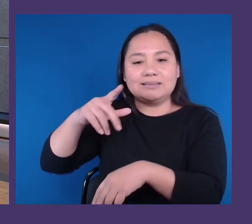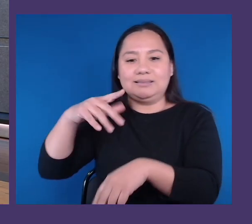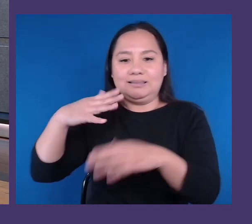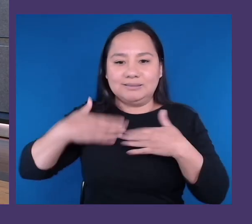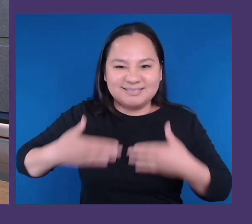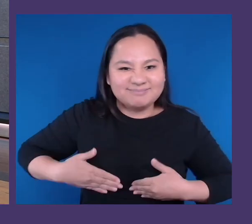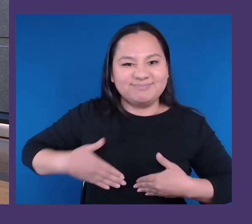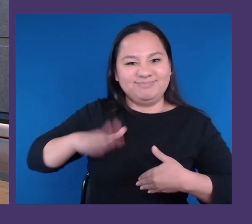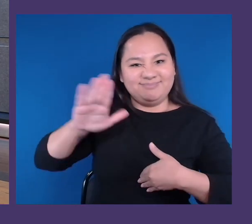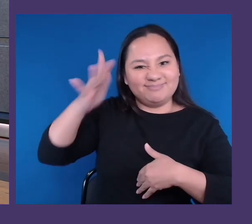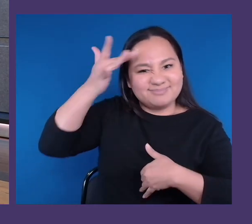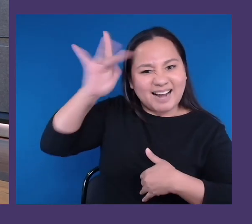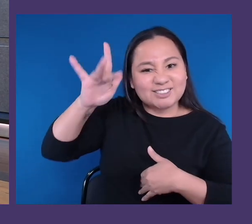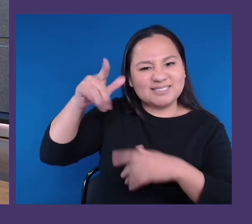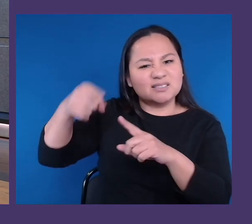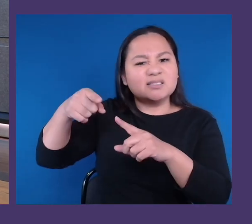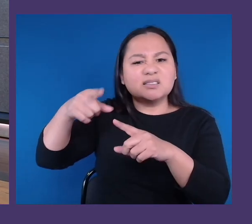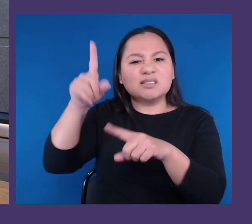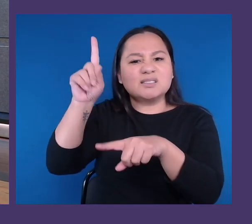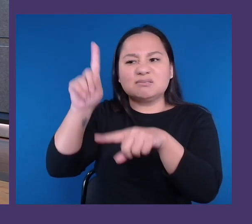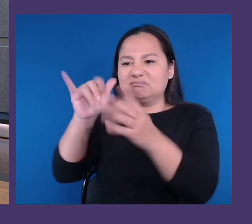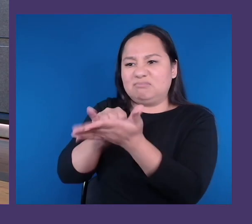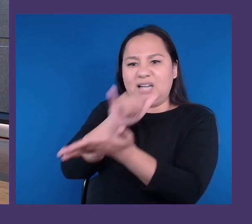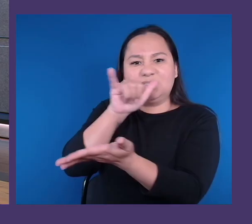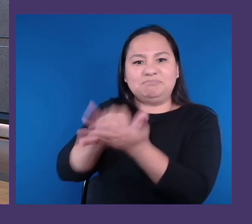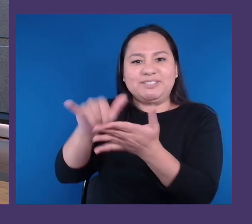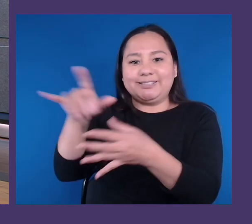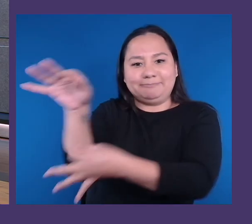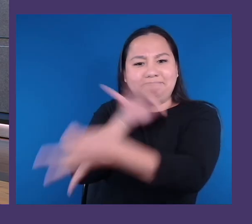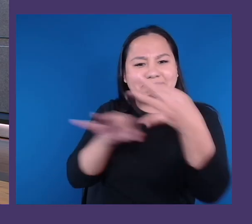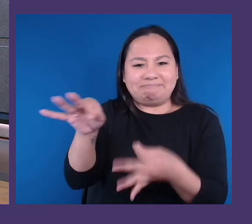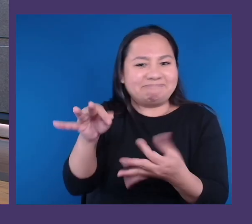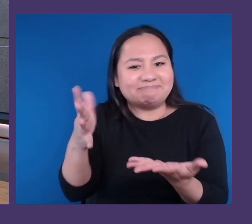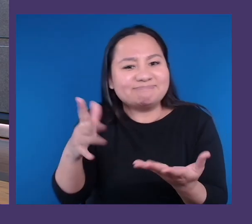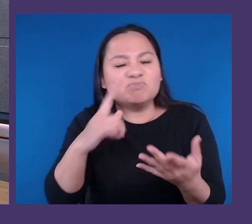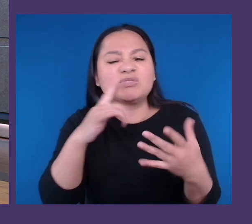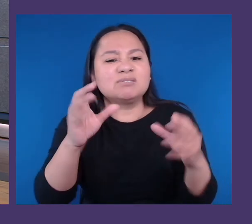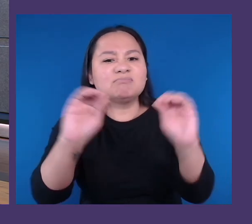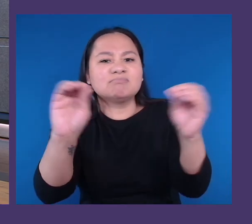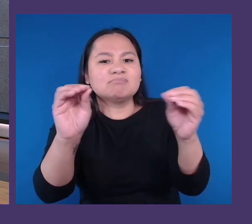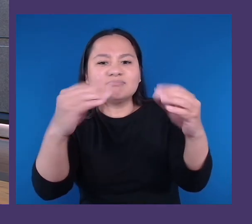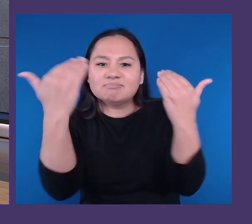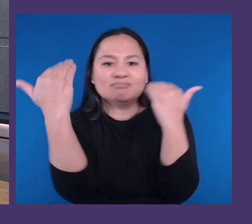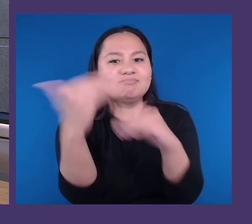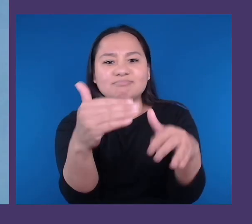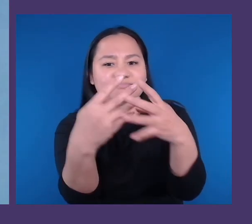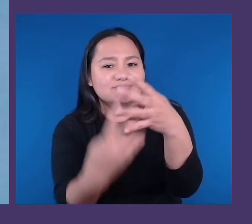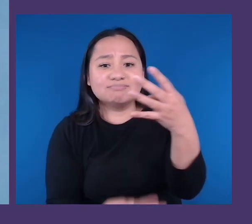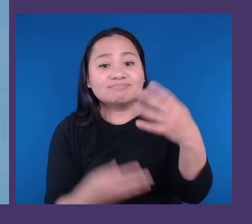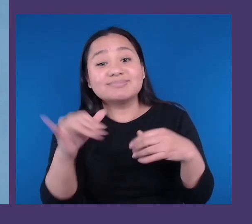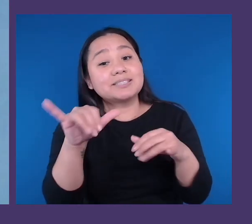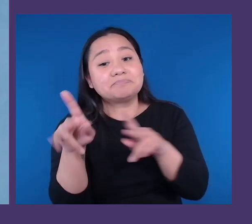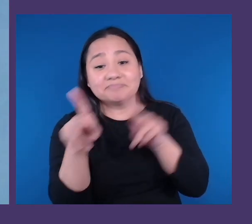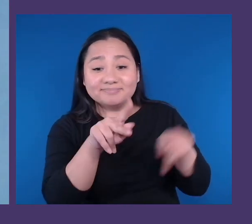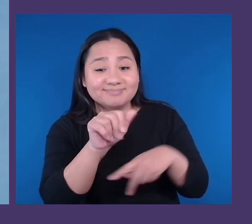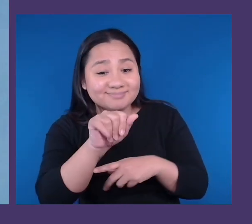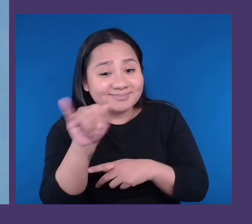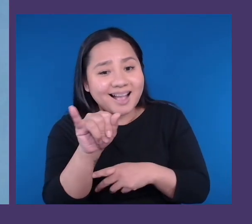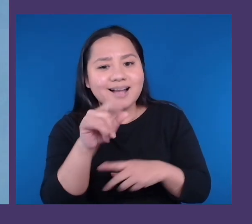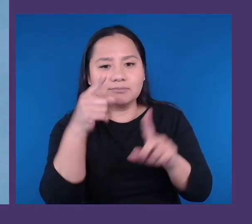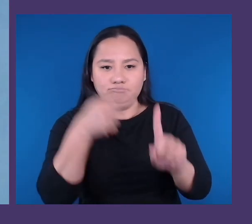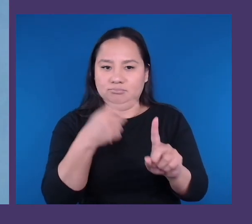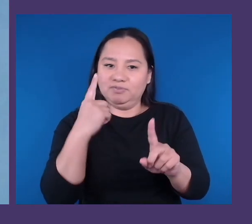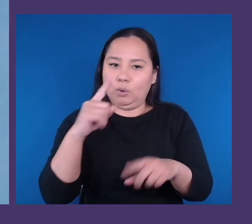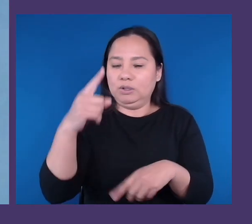limitless. And just like with AI, particularly with neurodivergent thinking, we are just scratching the surface of what's possible. I mean,